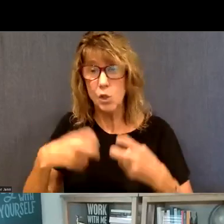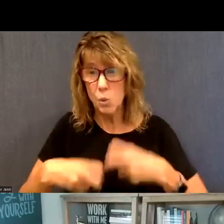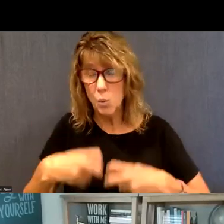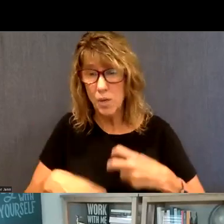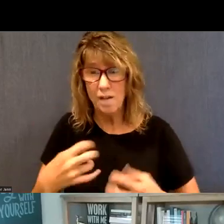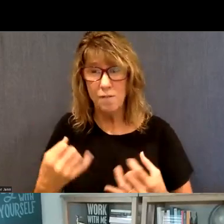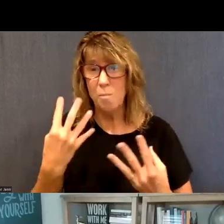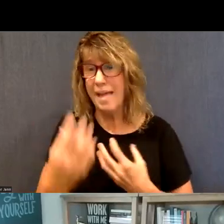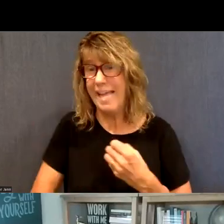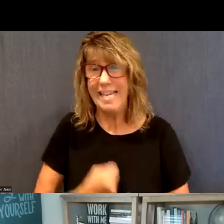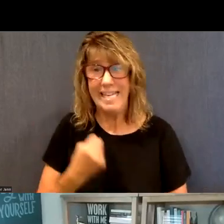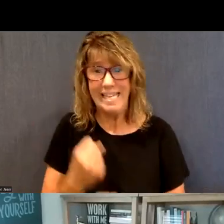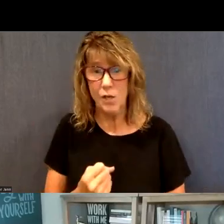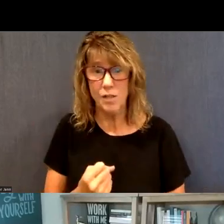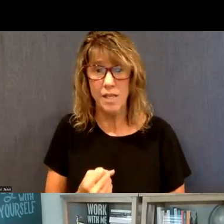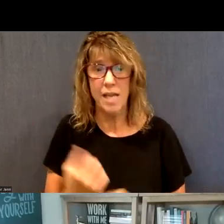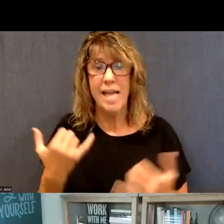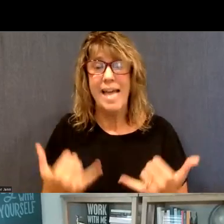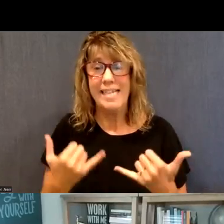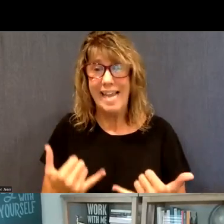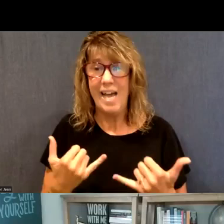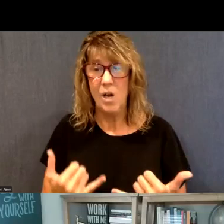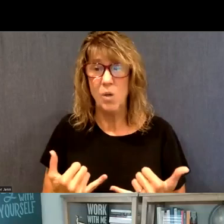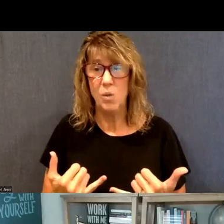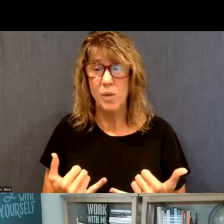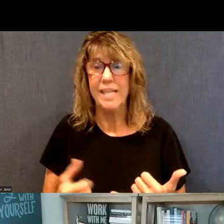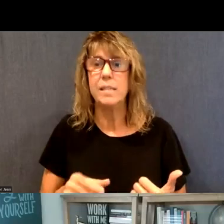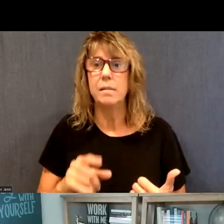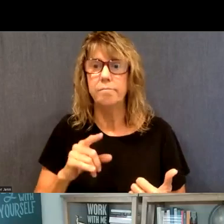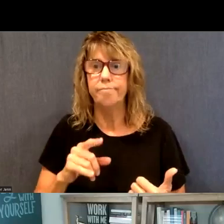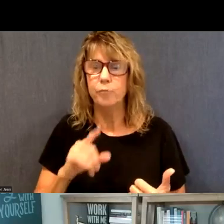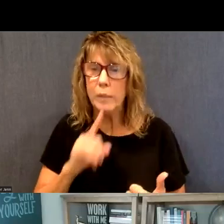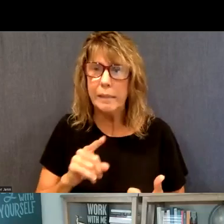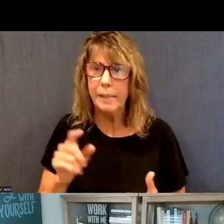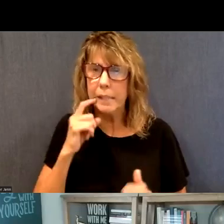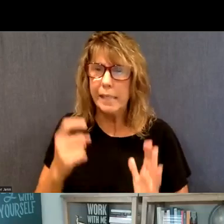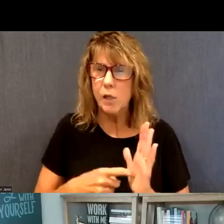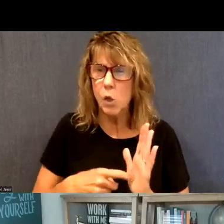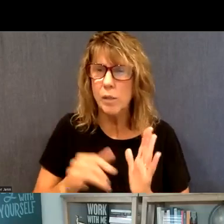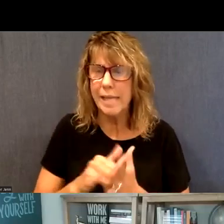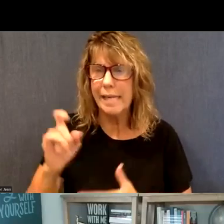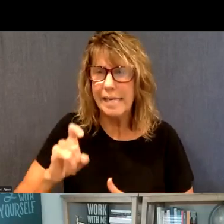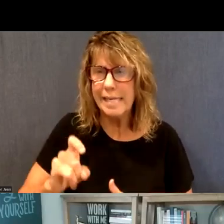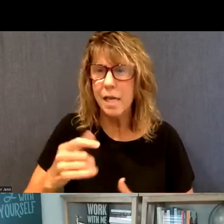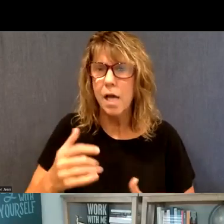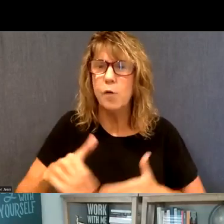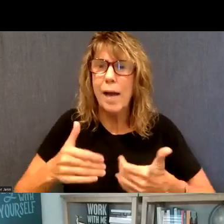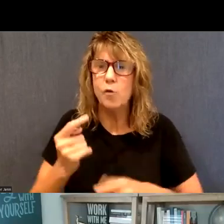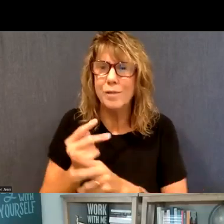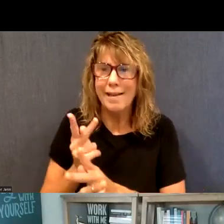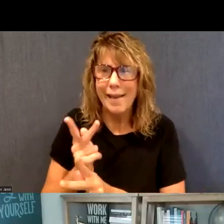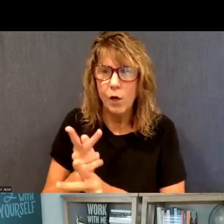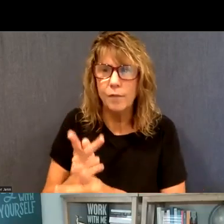years, um, and now it's really getting the focus that it needs, um, as far as treatment and care and working to